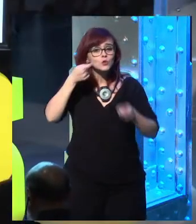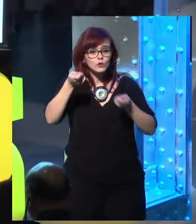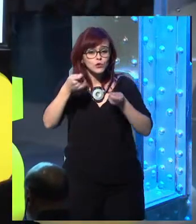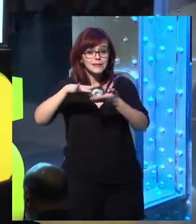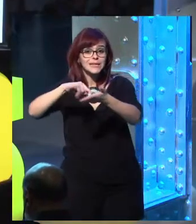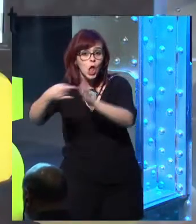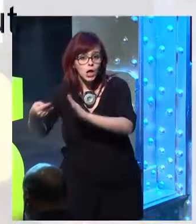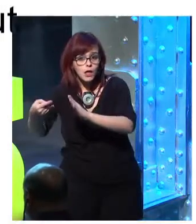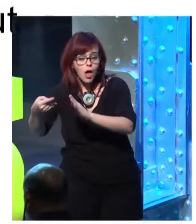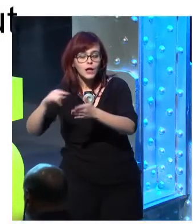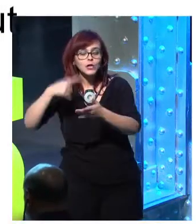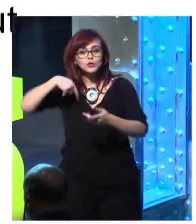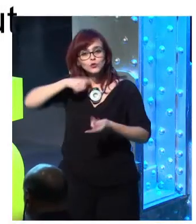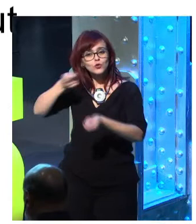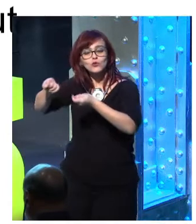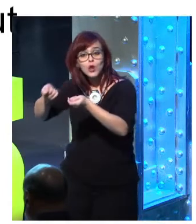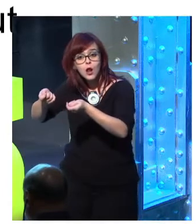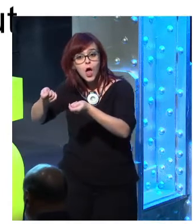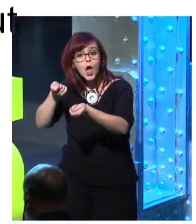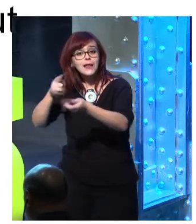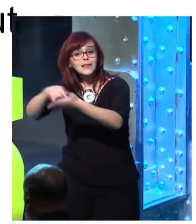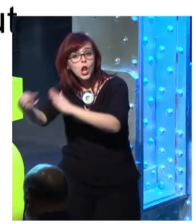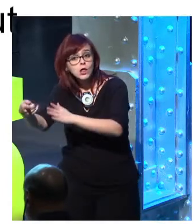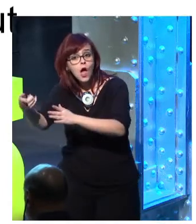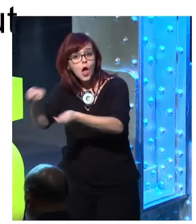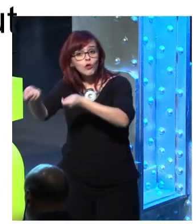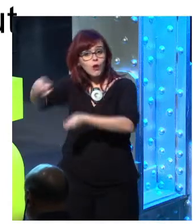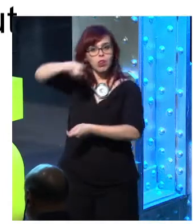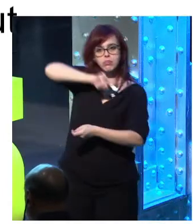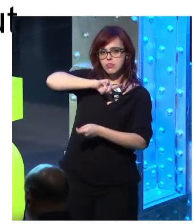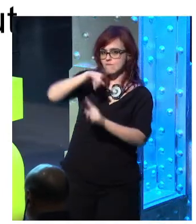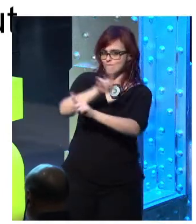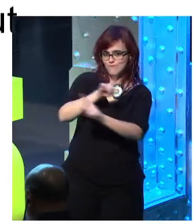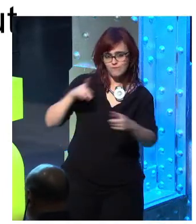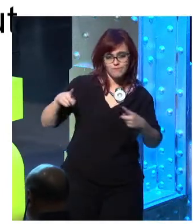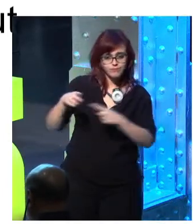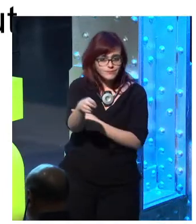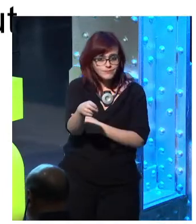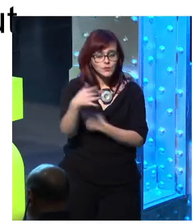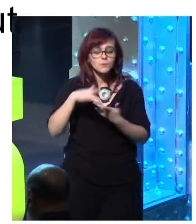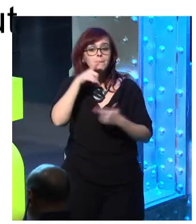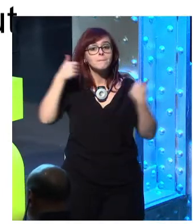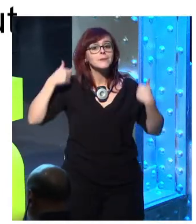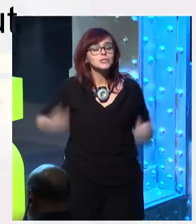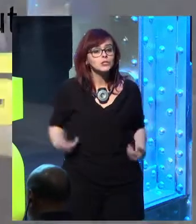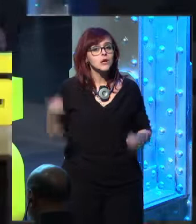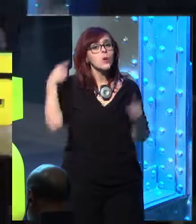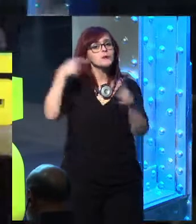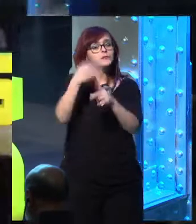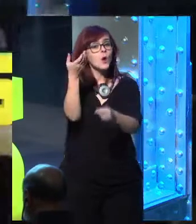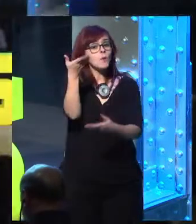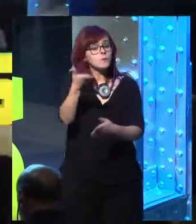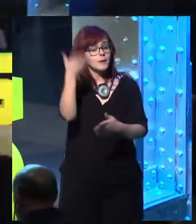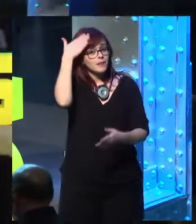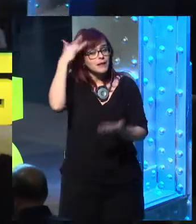person's primary task shouldn't be computing. Unless you like computing, then definitely compute. But if you just